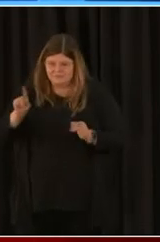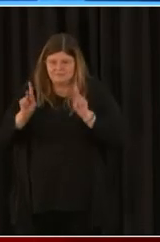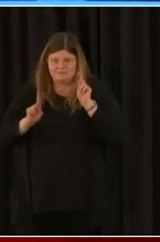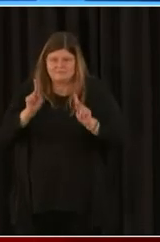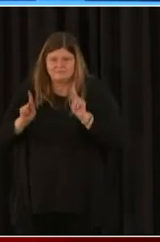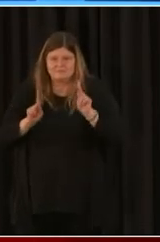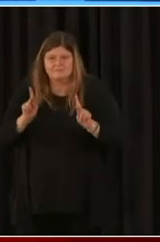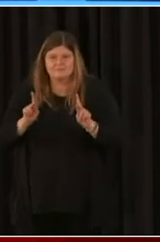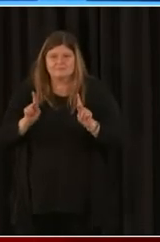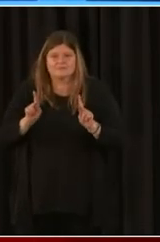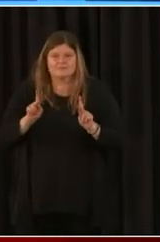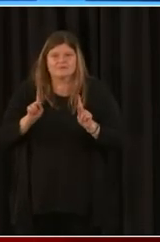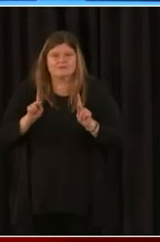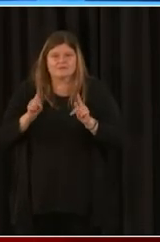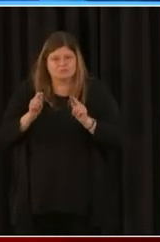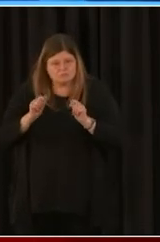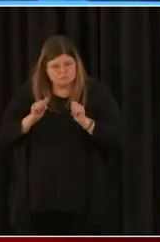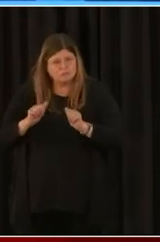Okay.